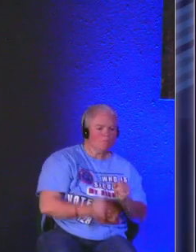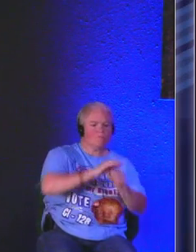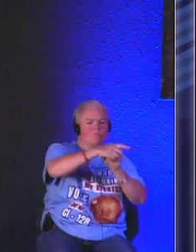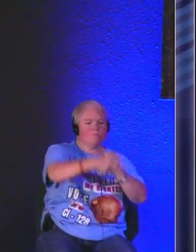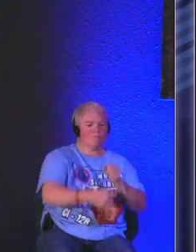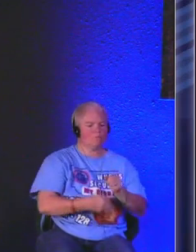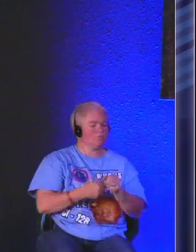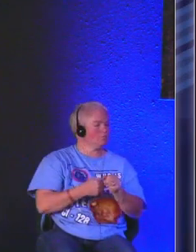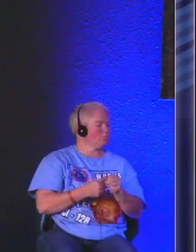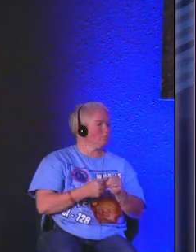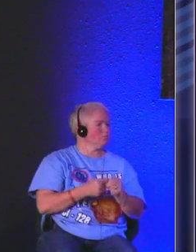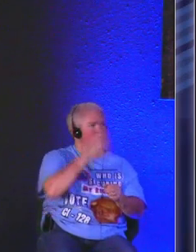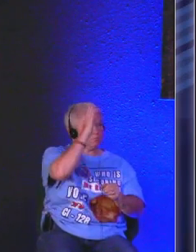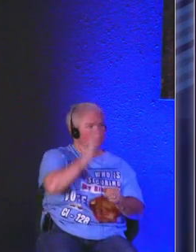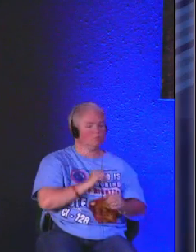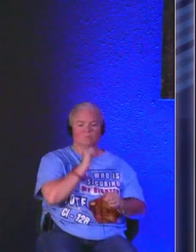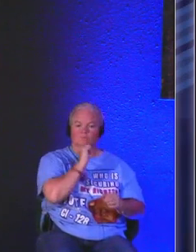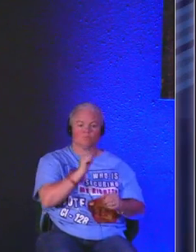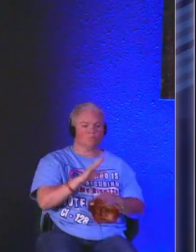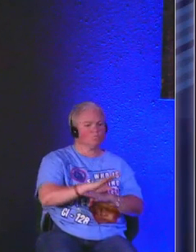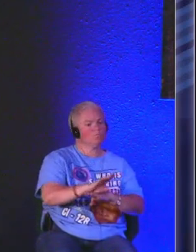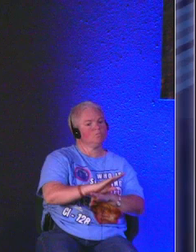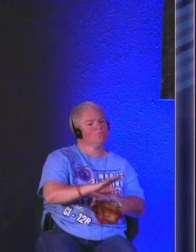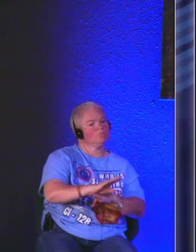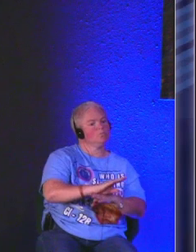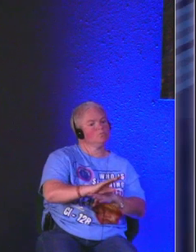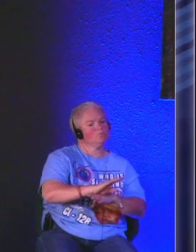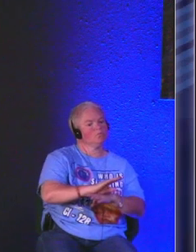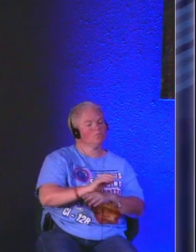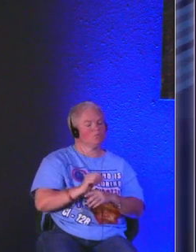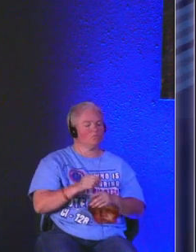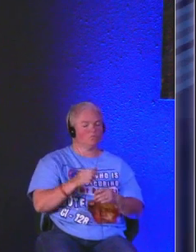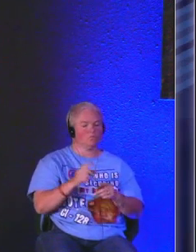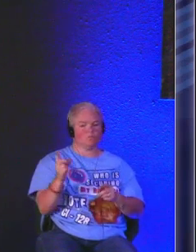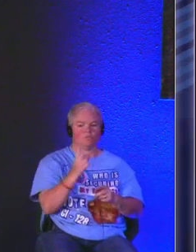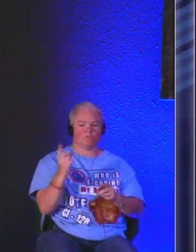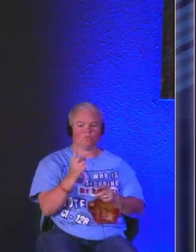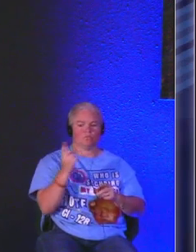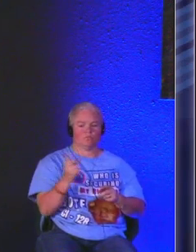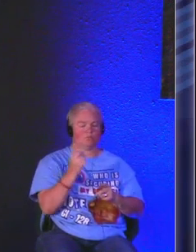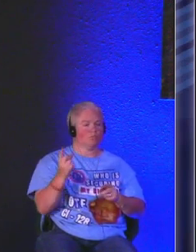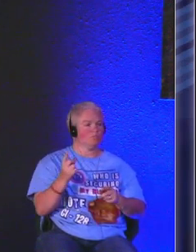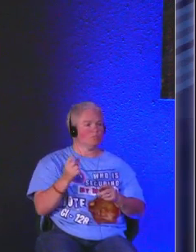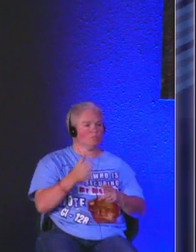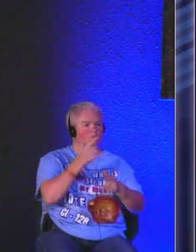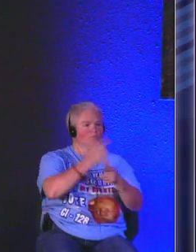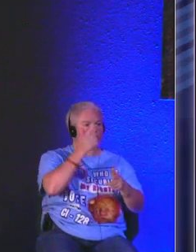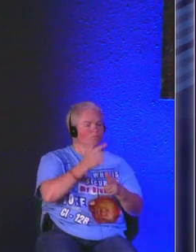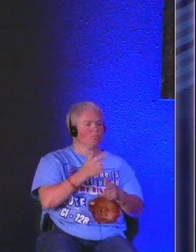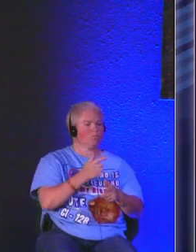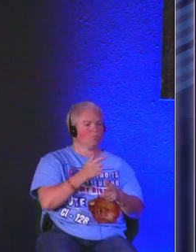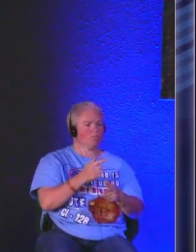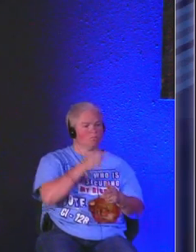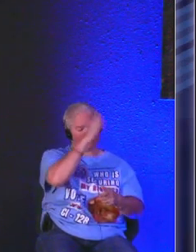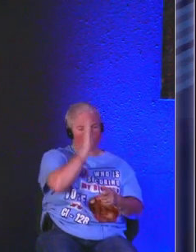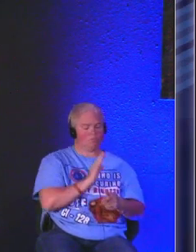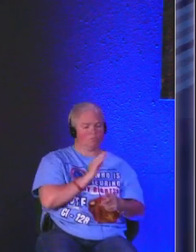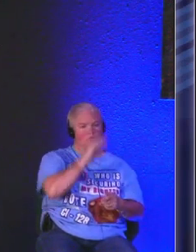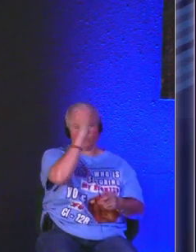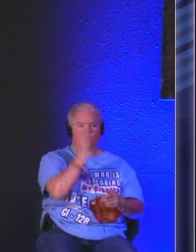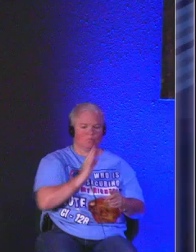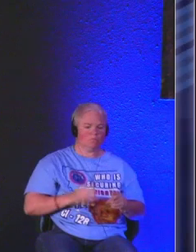so don't ever think that that God is too busy dealing with something else right God is never